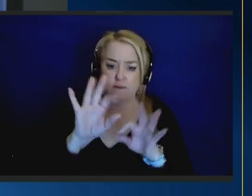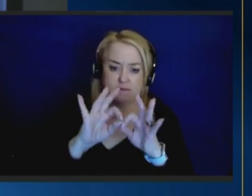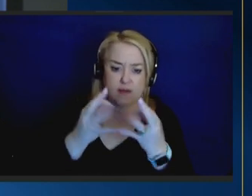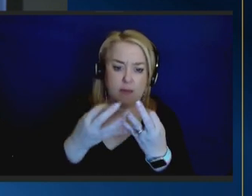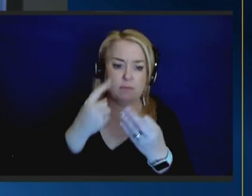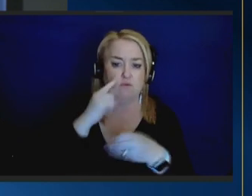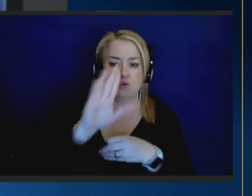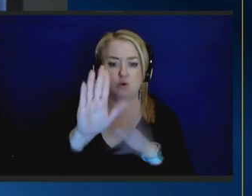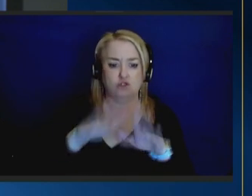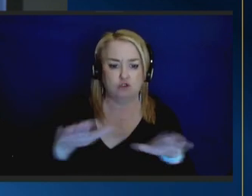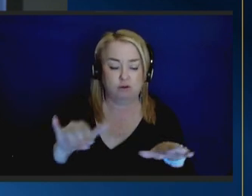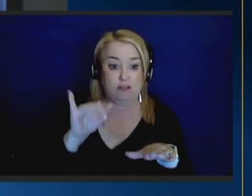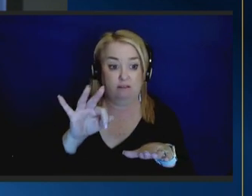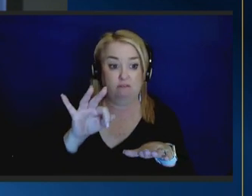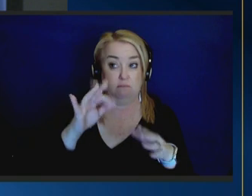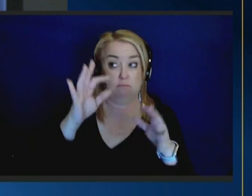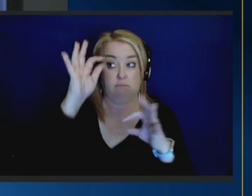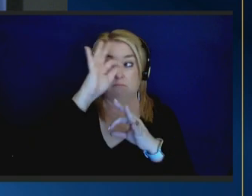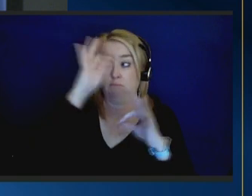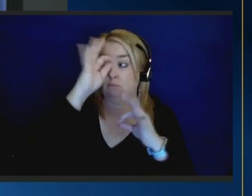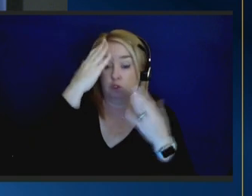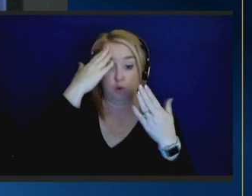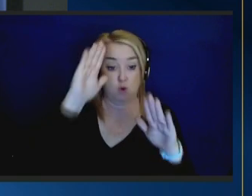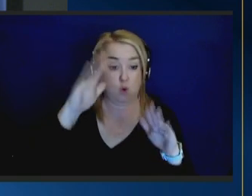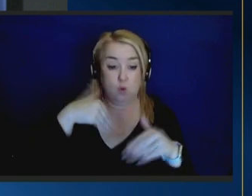and if you don't know what's going to come next